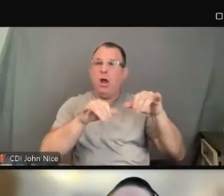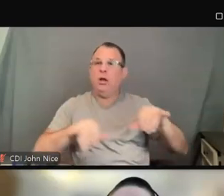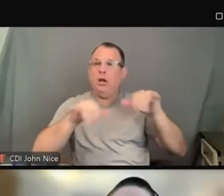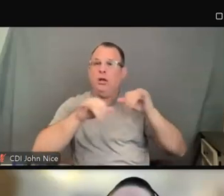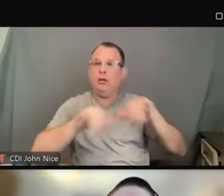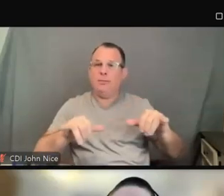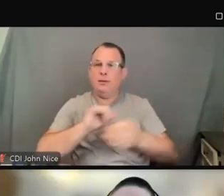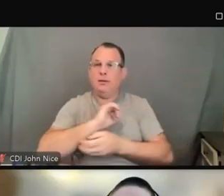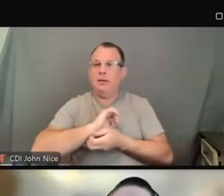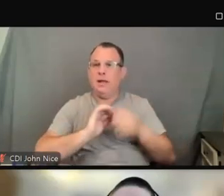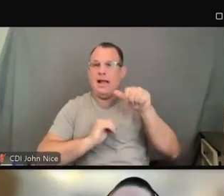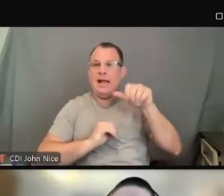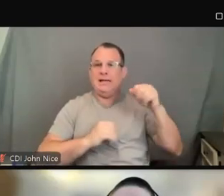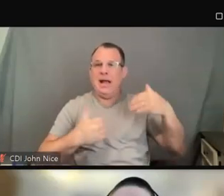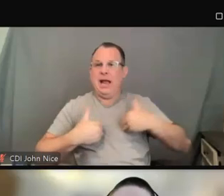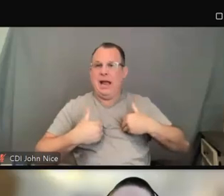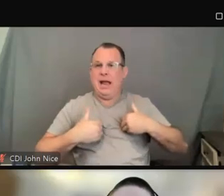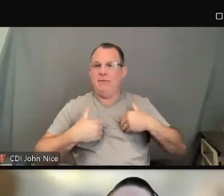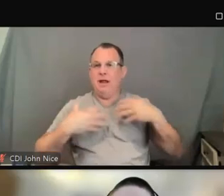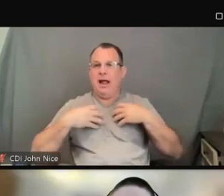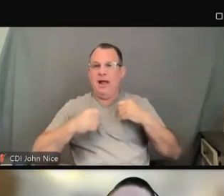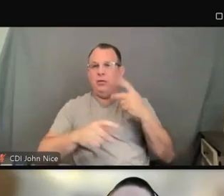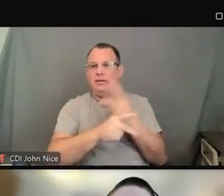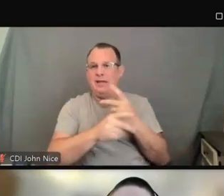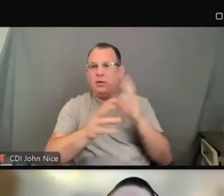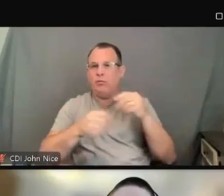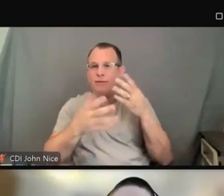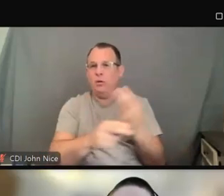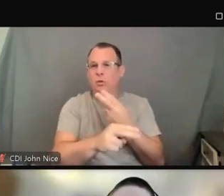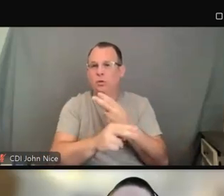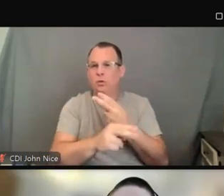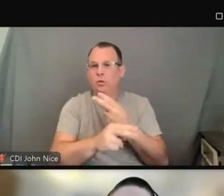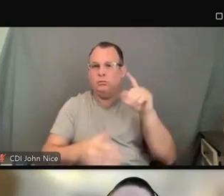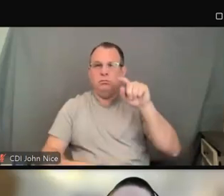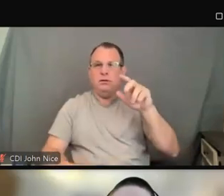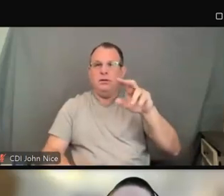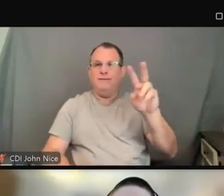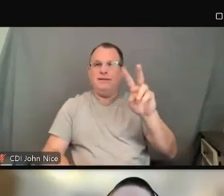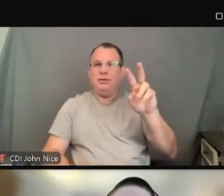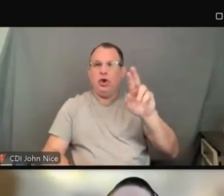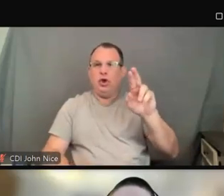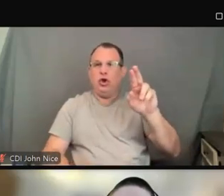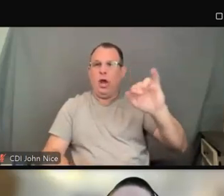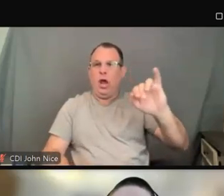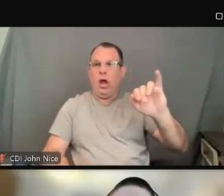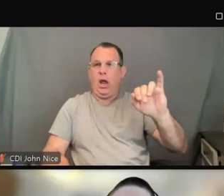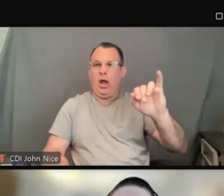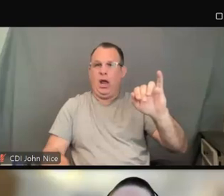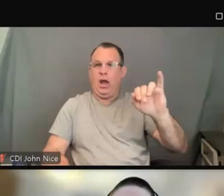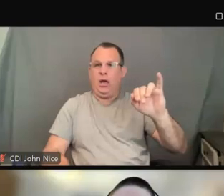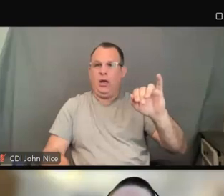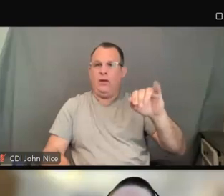by healthcare providers, and that is VRI, also known as Video Remote Interpreting.